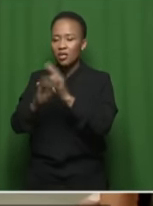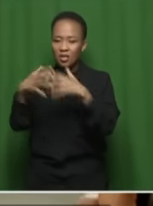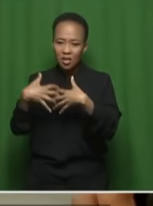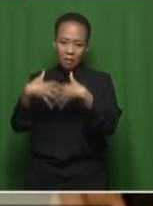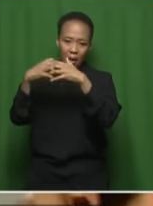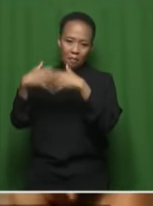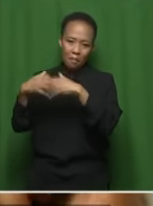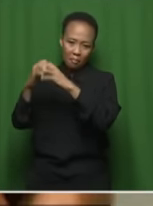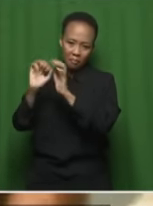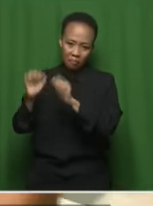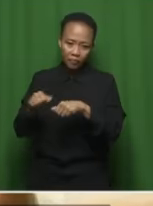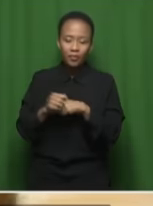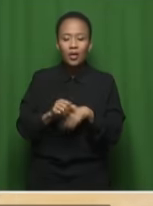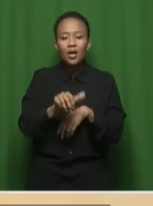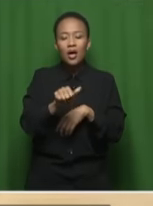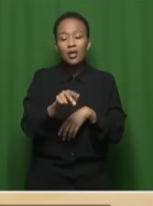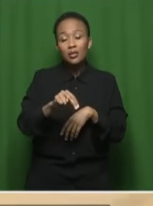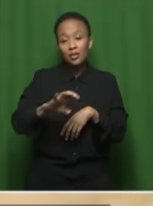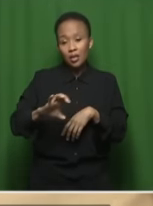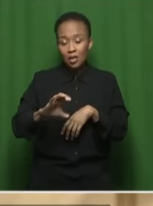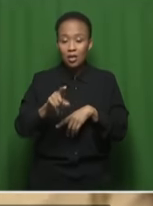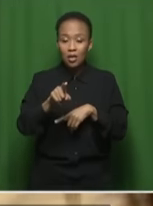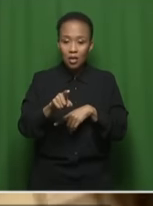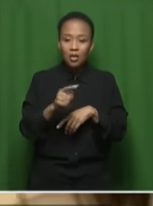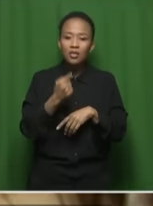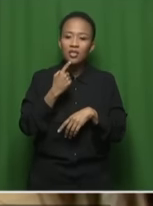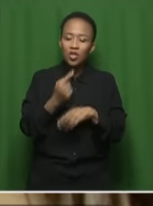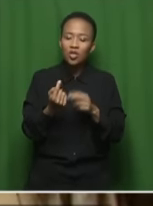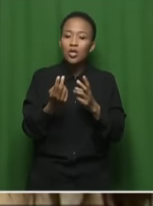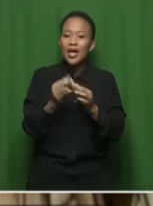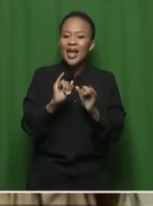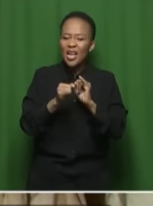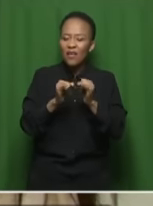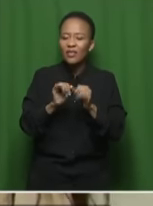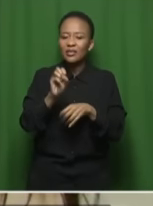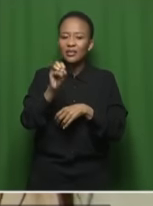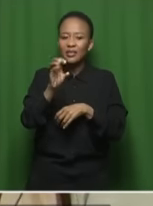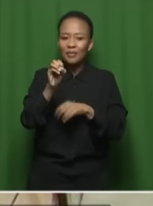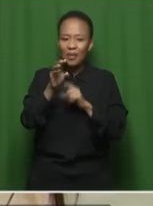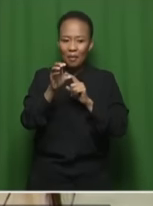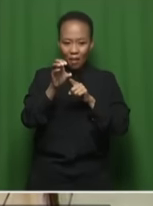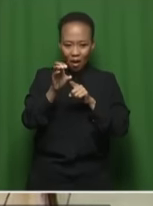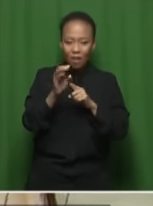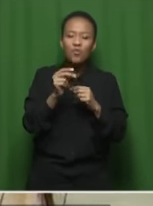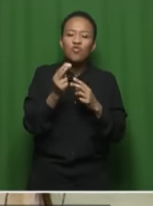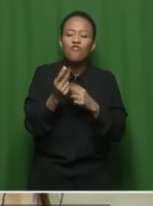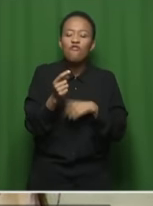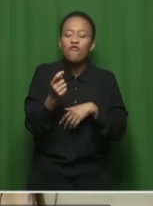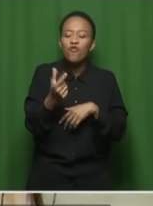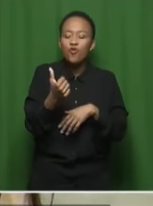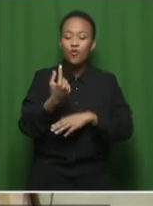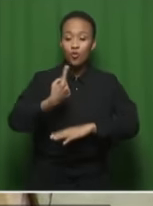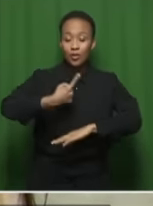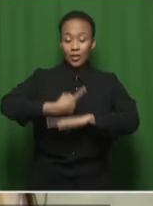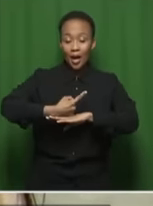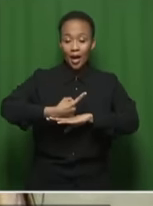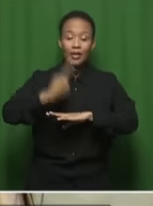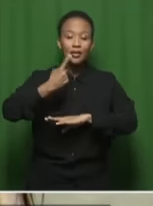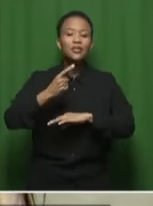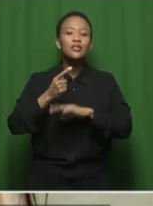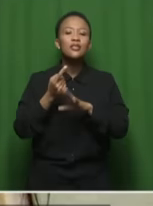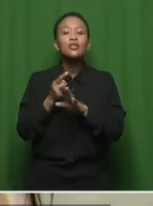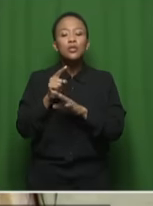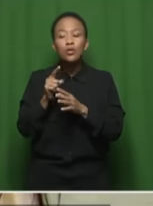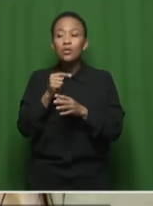papers revealed that the ANC knew as early as 11 September, which was a few days after the 7 September decision by the IEC to